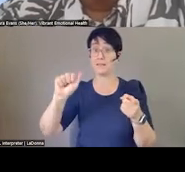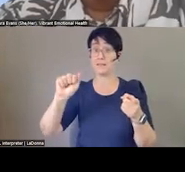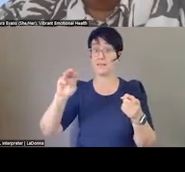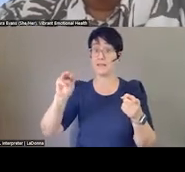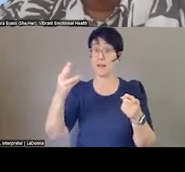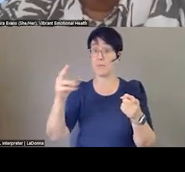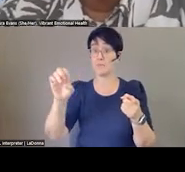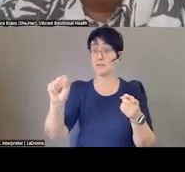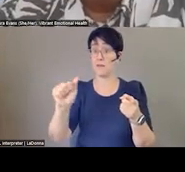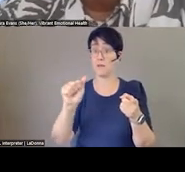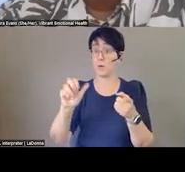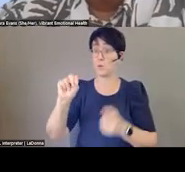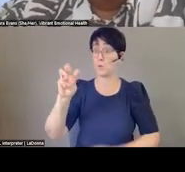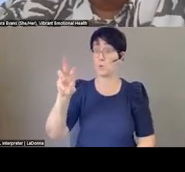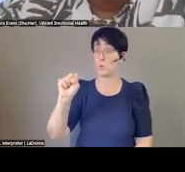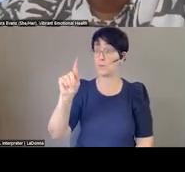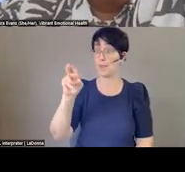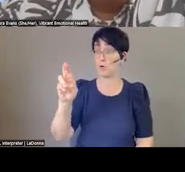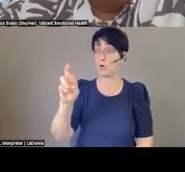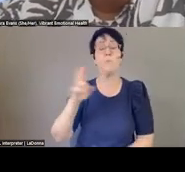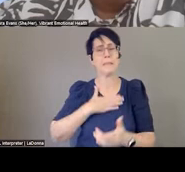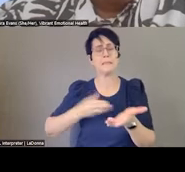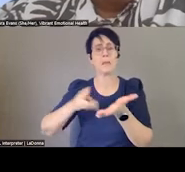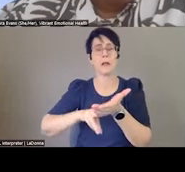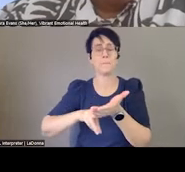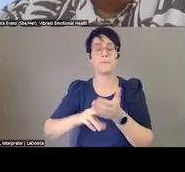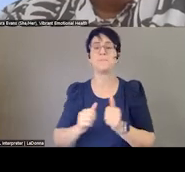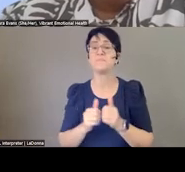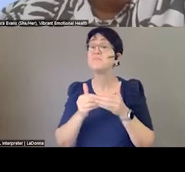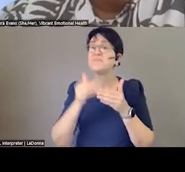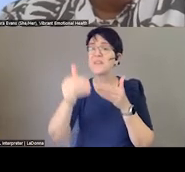information, great resources. So make sure that you sign up. Next slide, please.